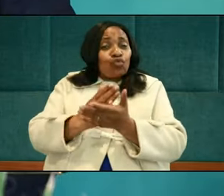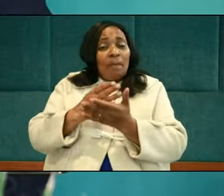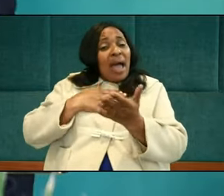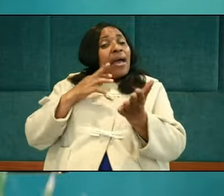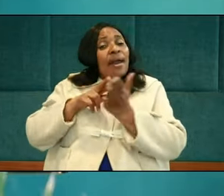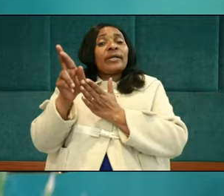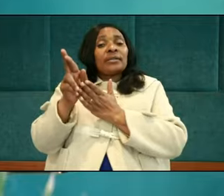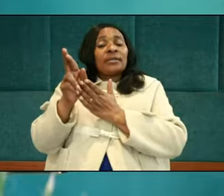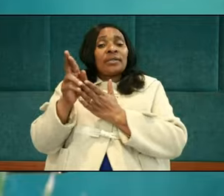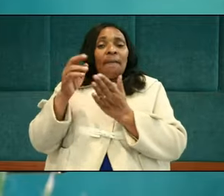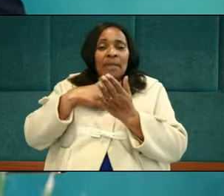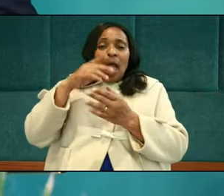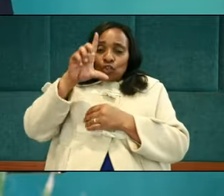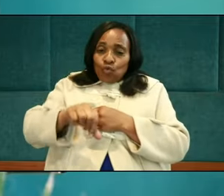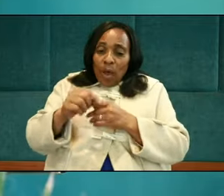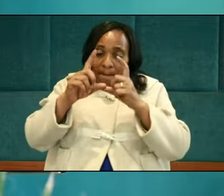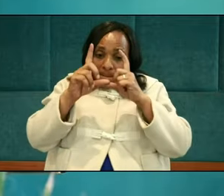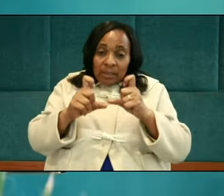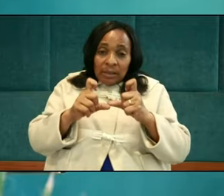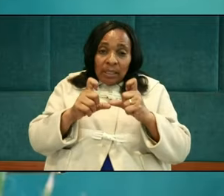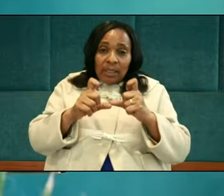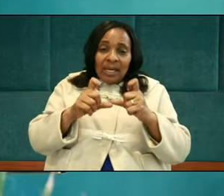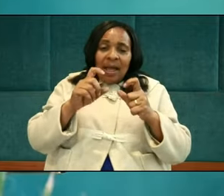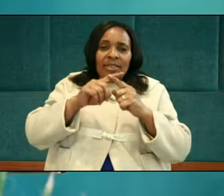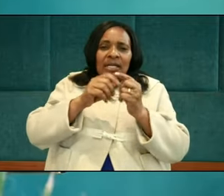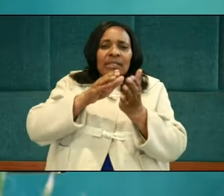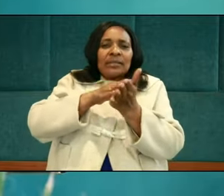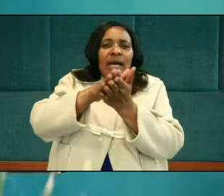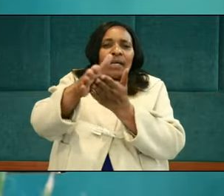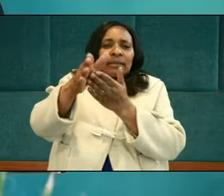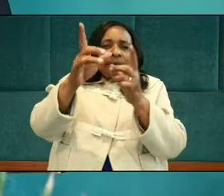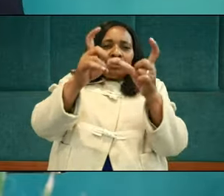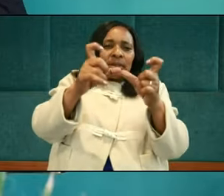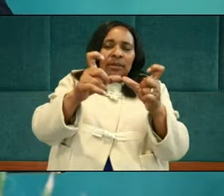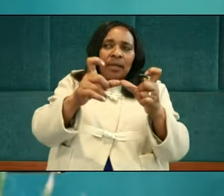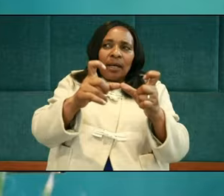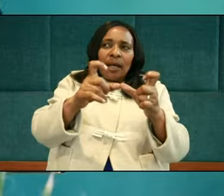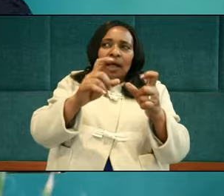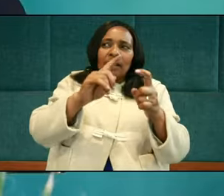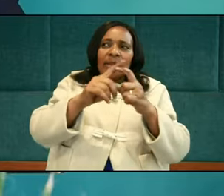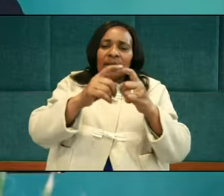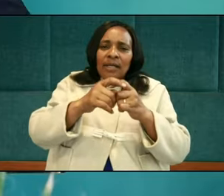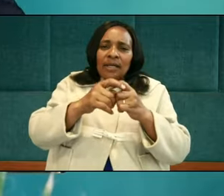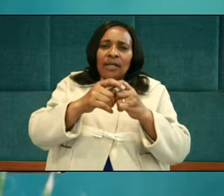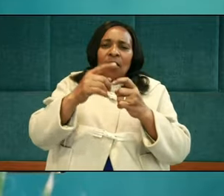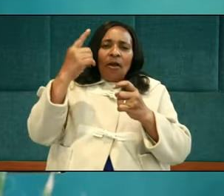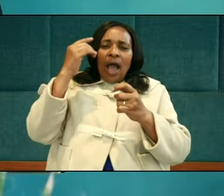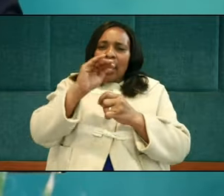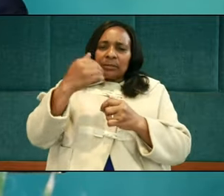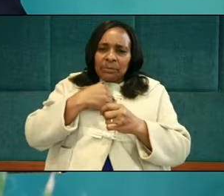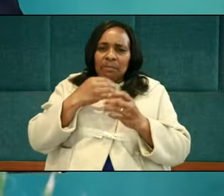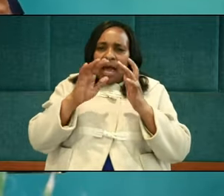I took the picture. Gave to him. He scanned the picture. And asked me for my email